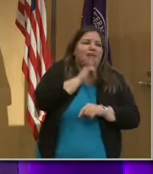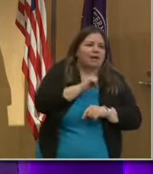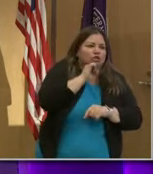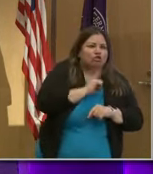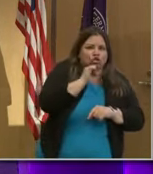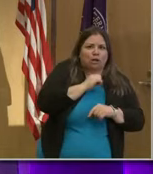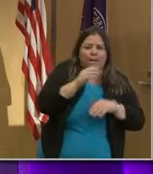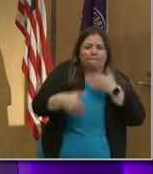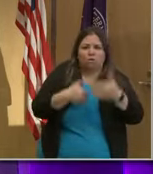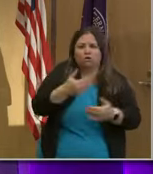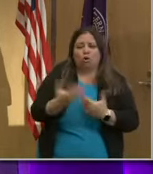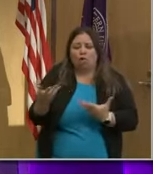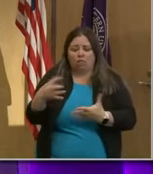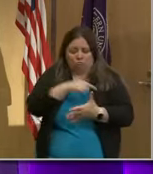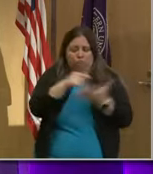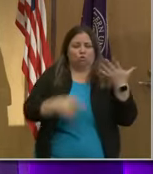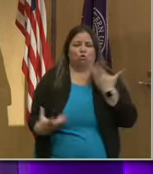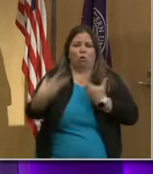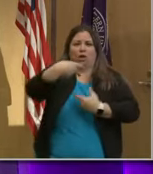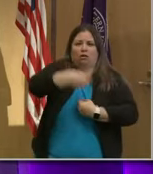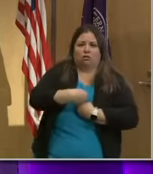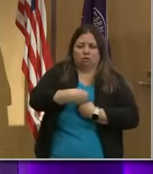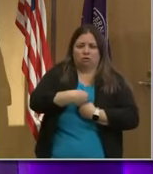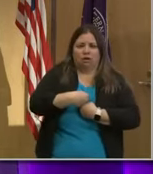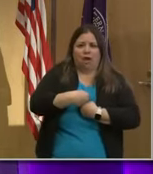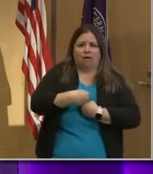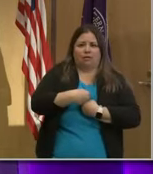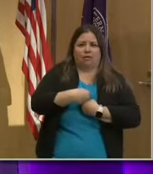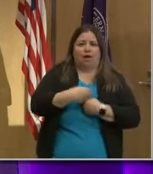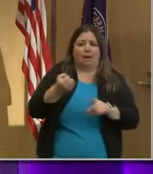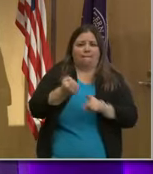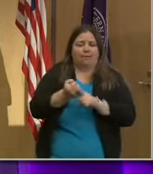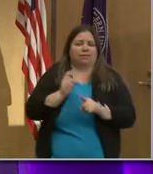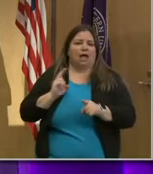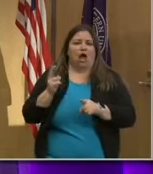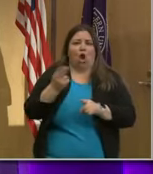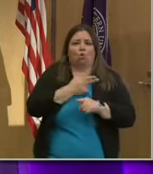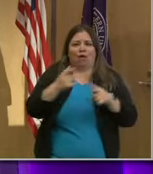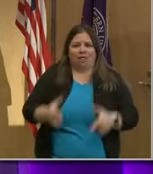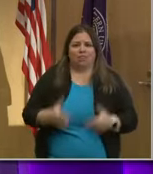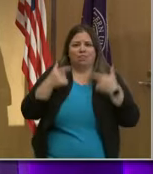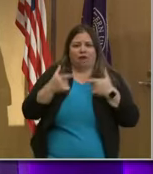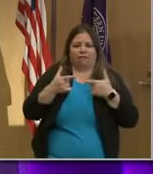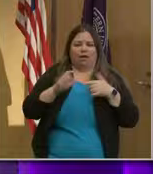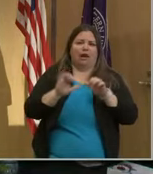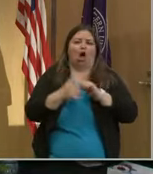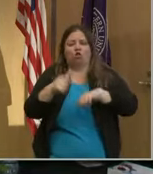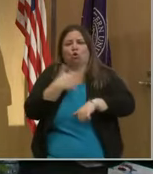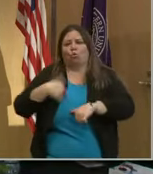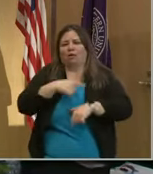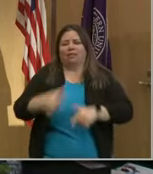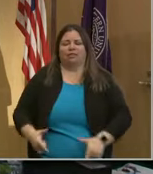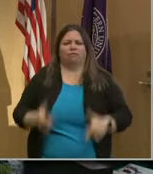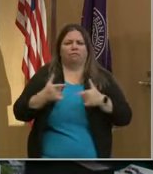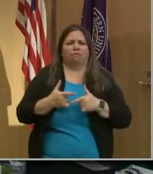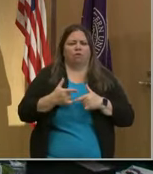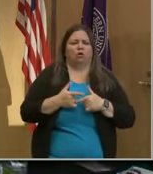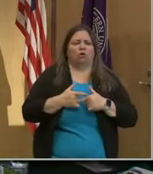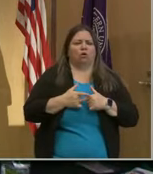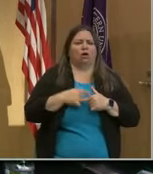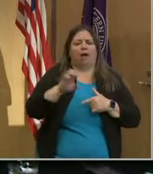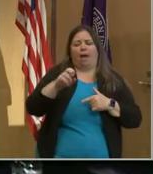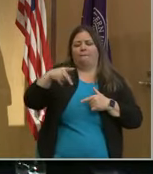all those get integrated into a package into each of us that impacts upon our lifespan. And what do you mean by